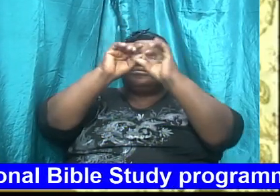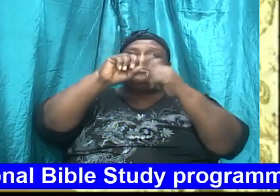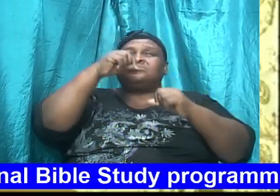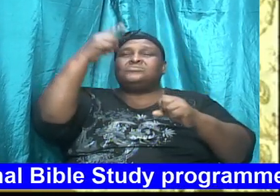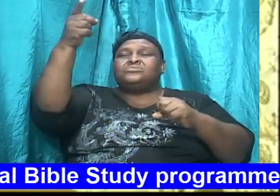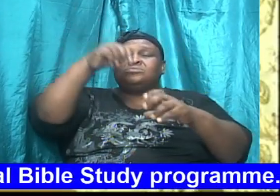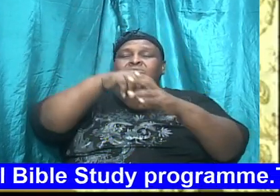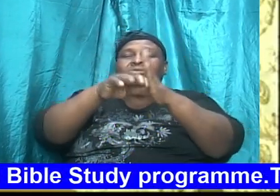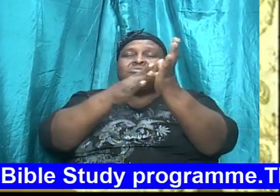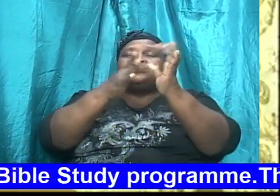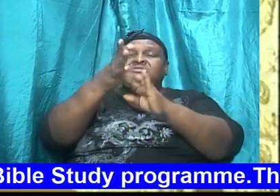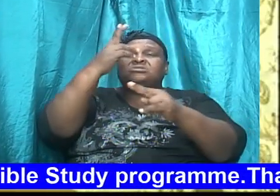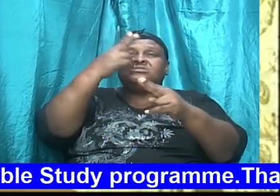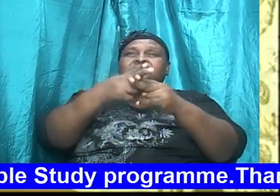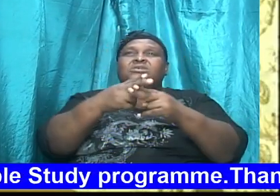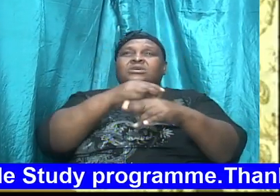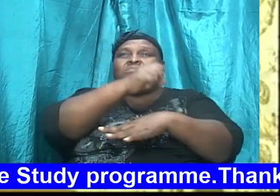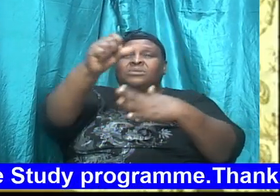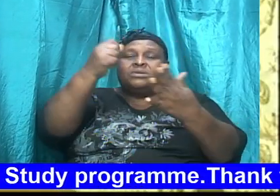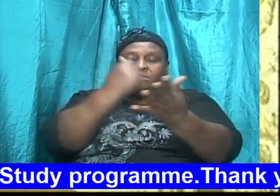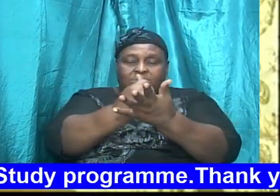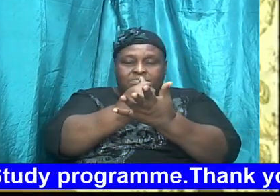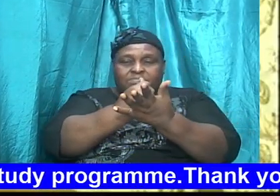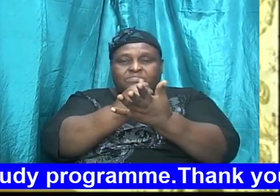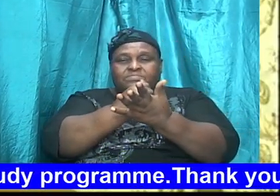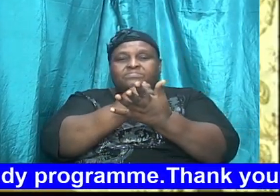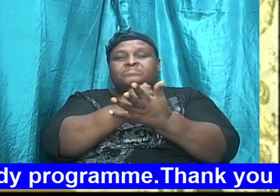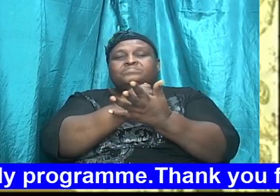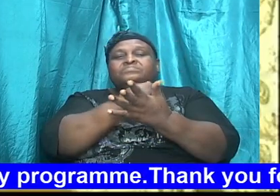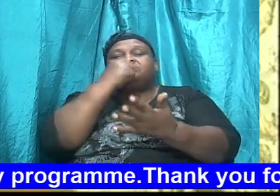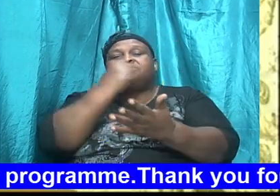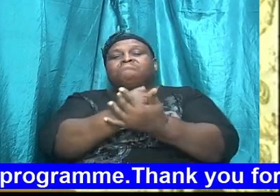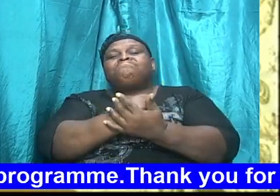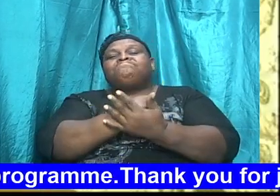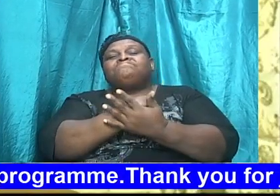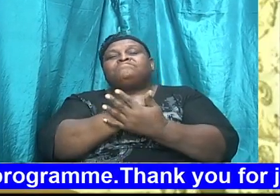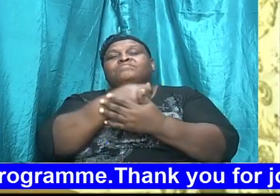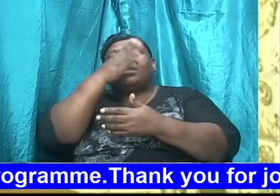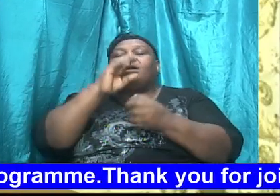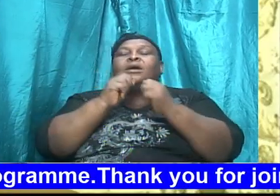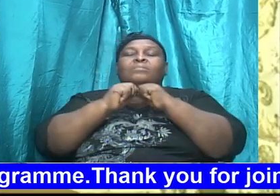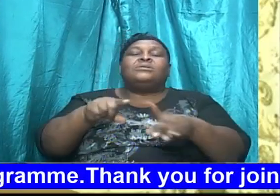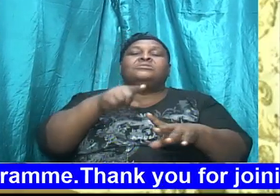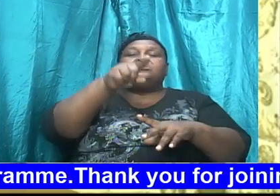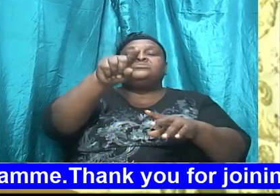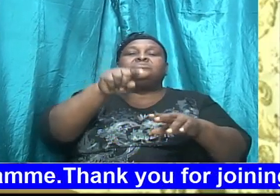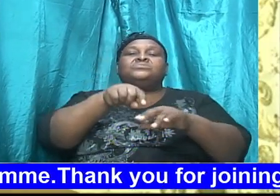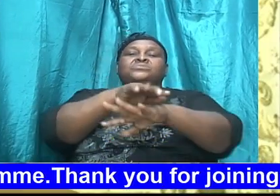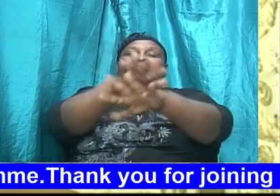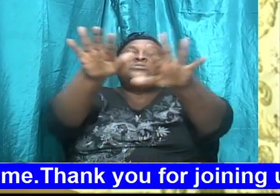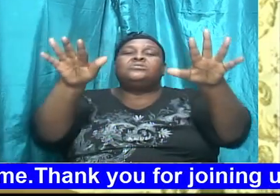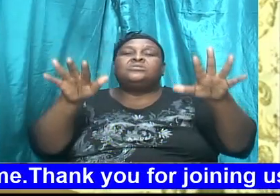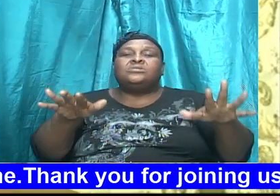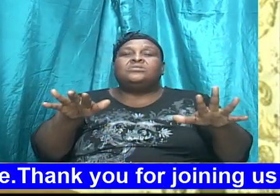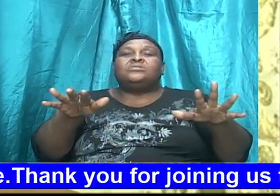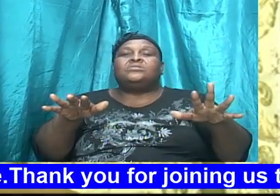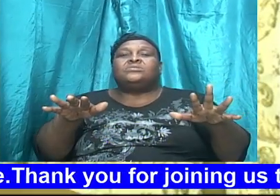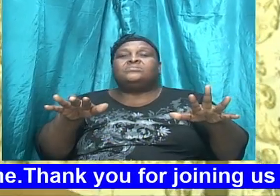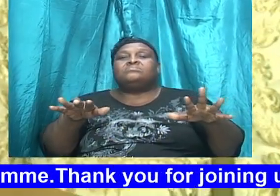In Jesus' name, amen. Amen. God bless you all, have a good night.